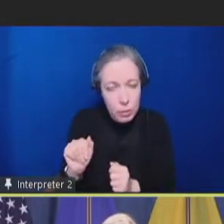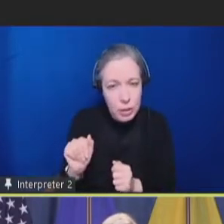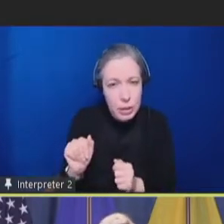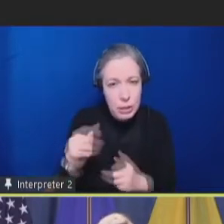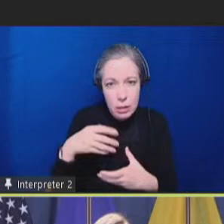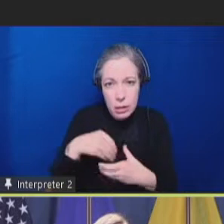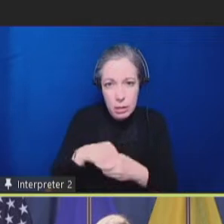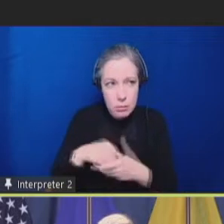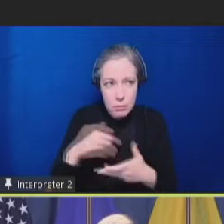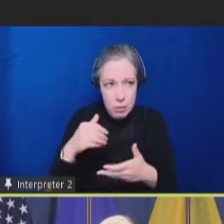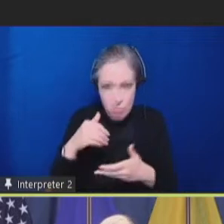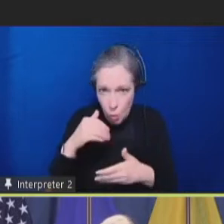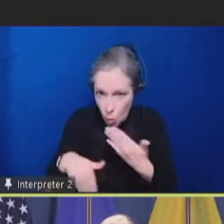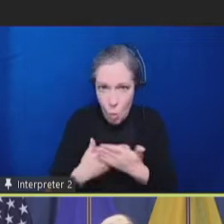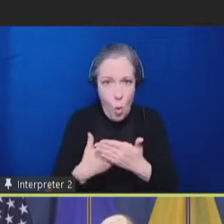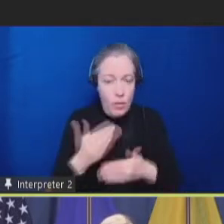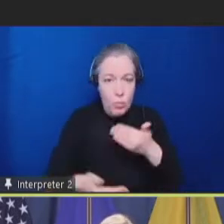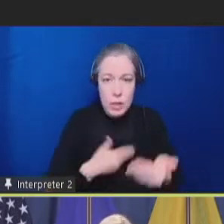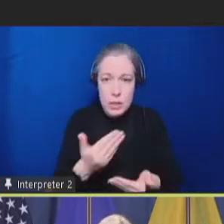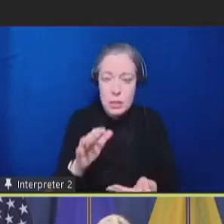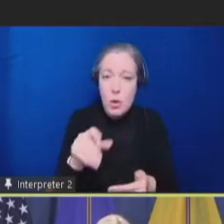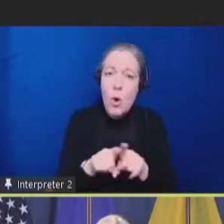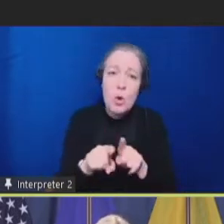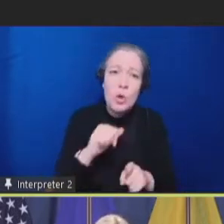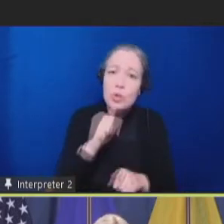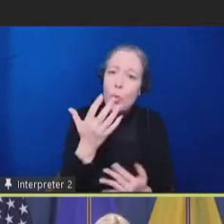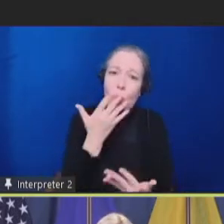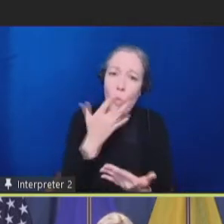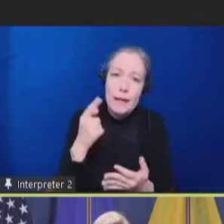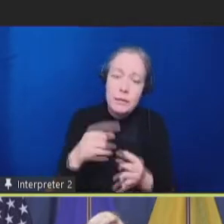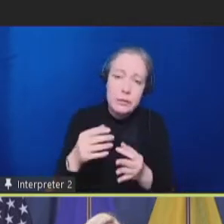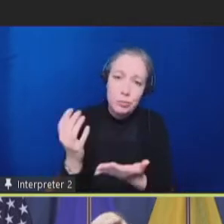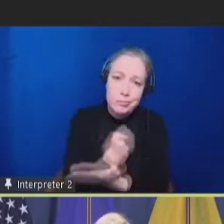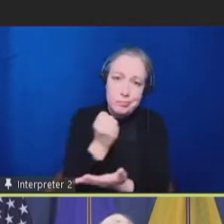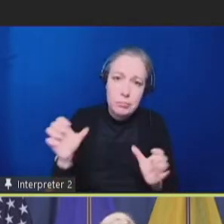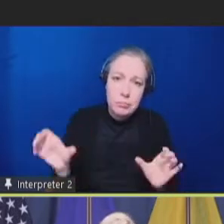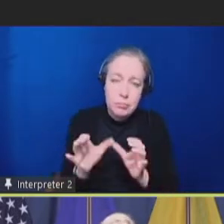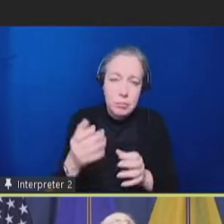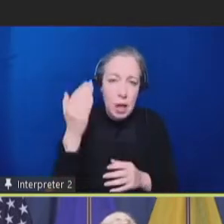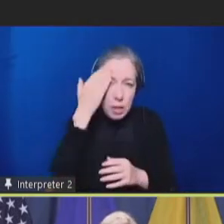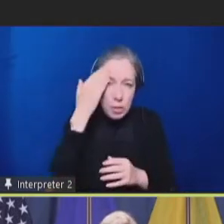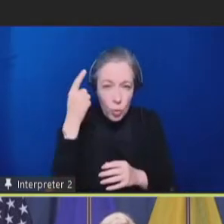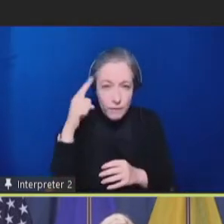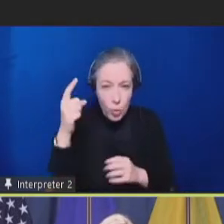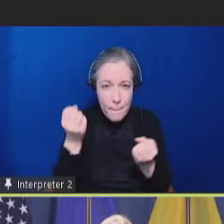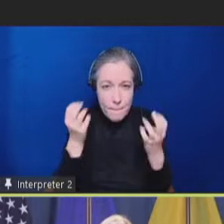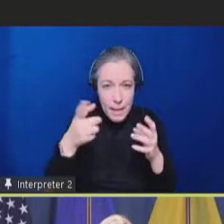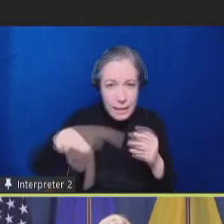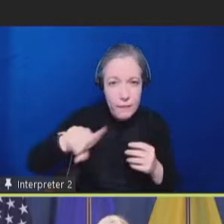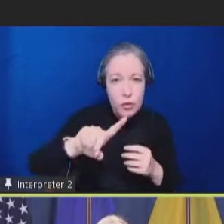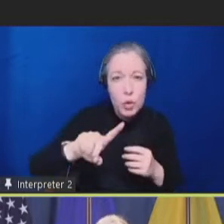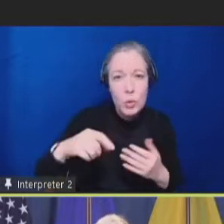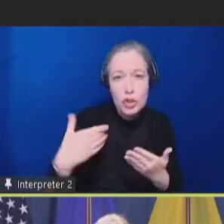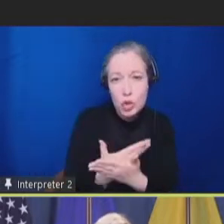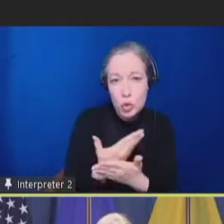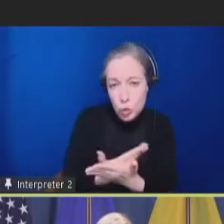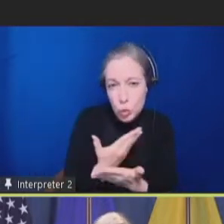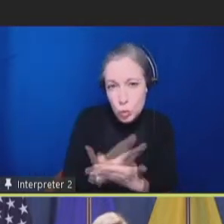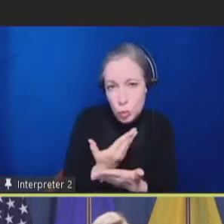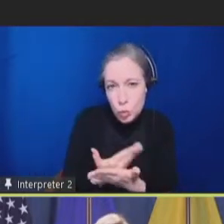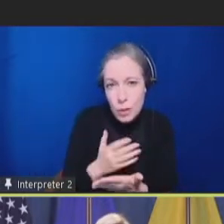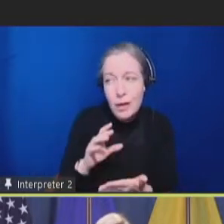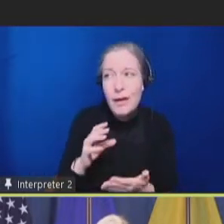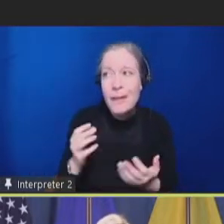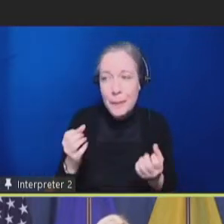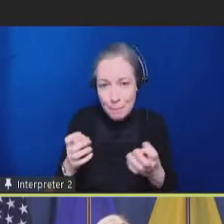not least, don't wait to take action. I know for many folks, this is new area, right? Lots of times when I speak to